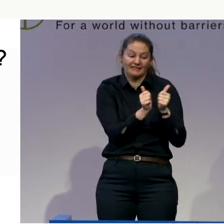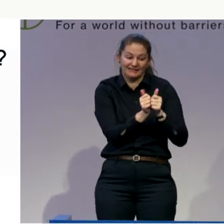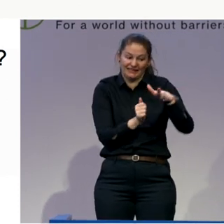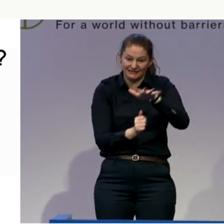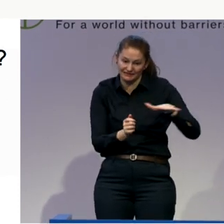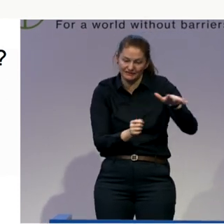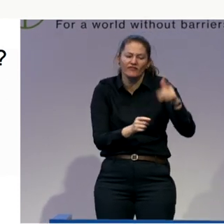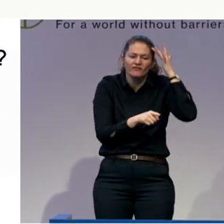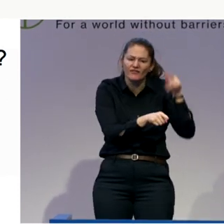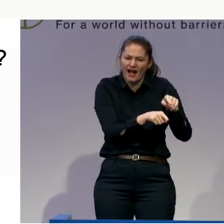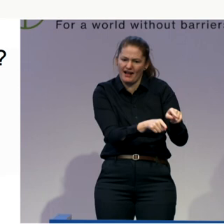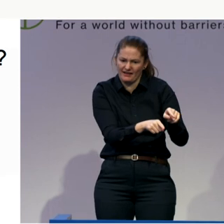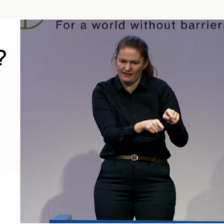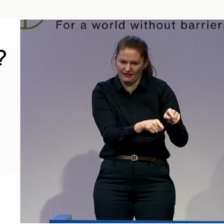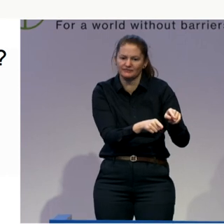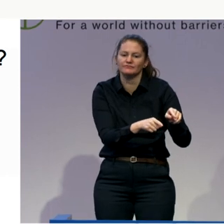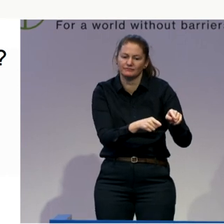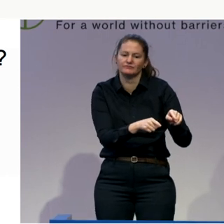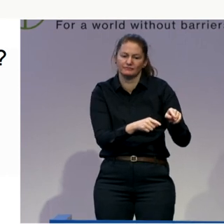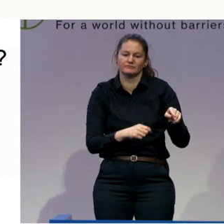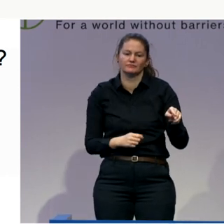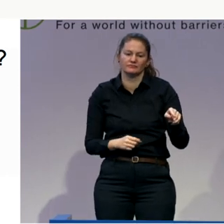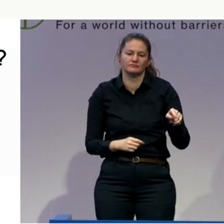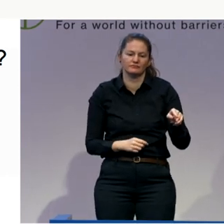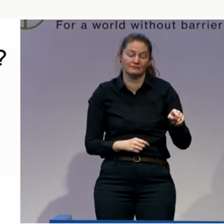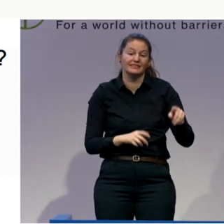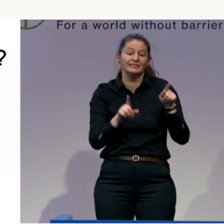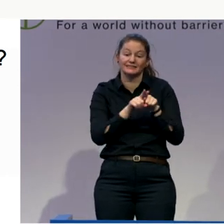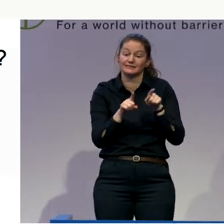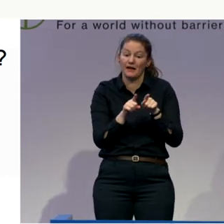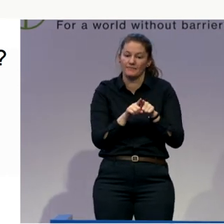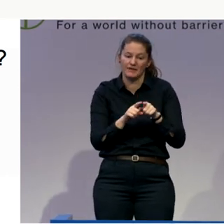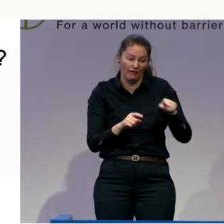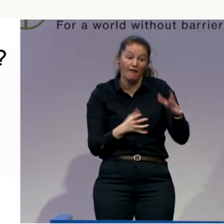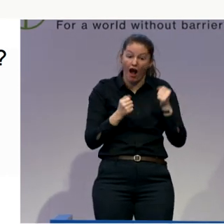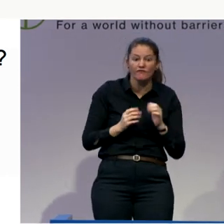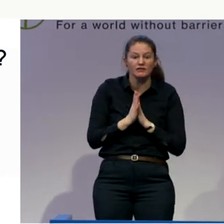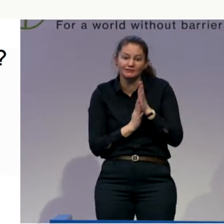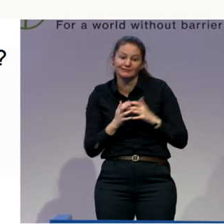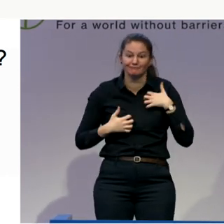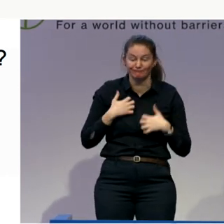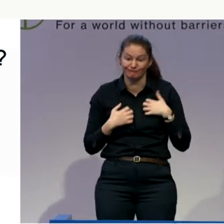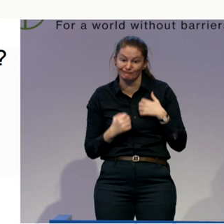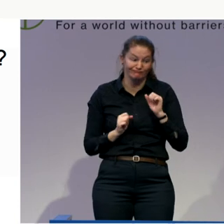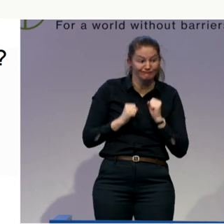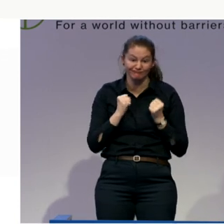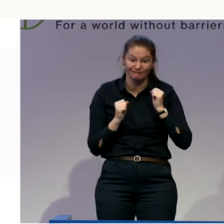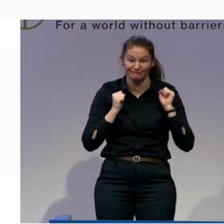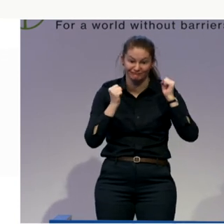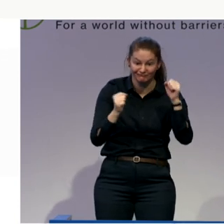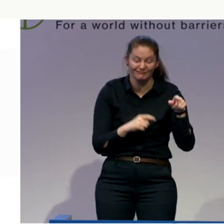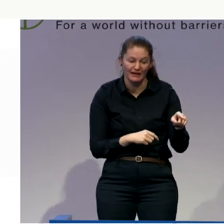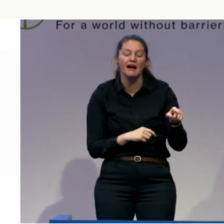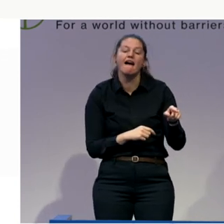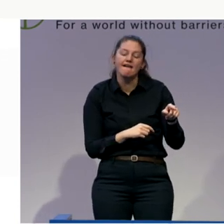commitment to equality a lot of the time. Not everybody, not all the time. And I think we need to foster relationships which